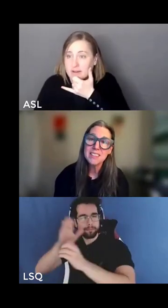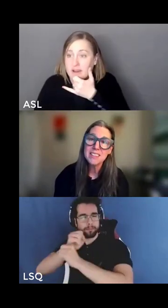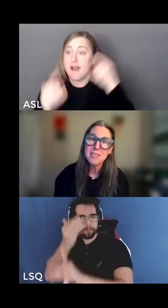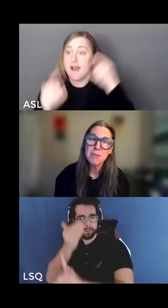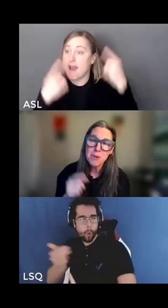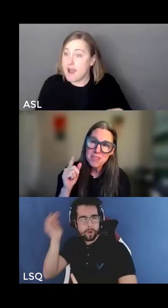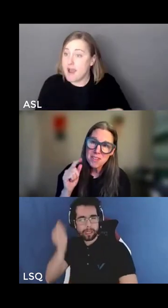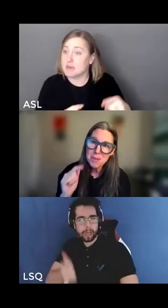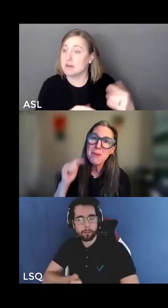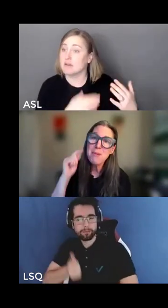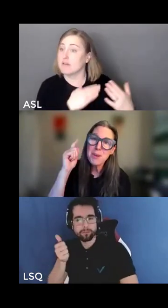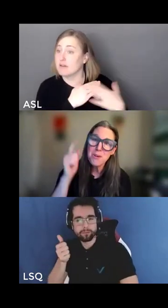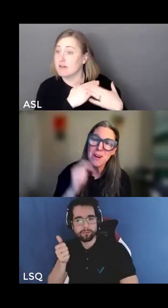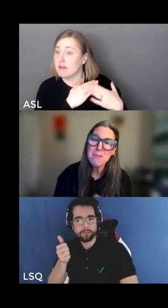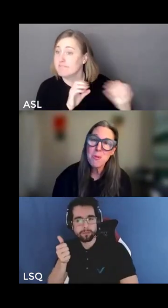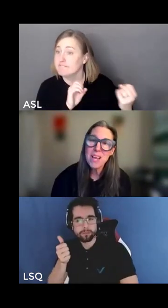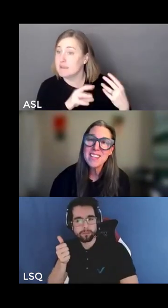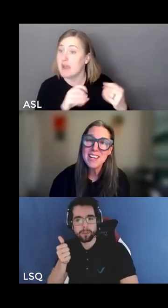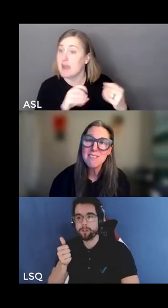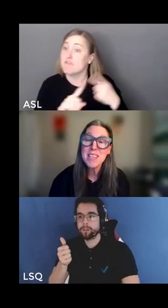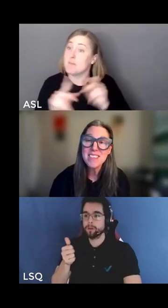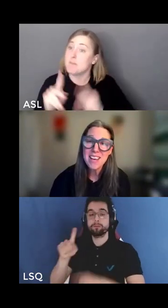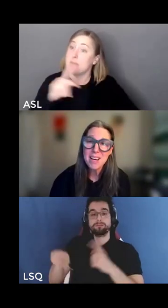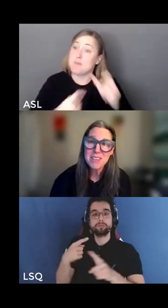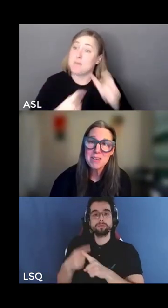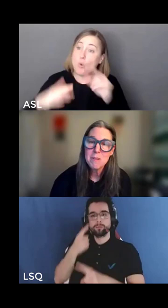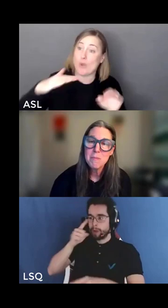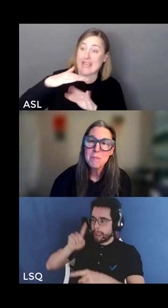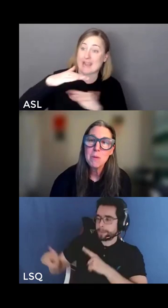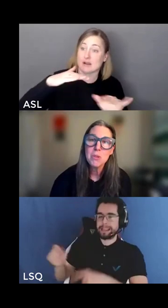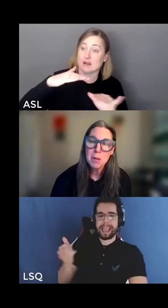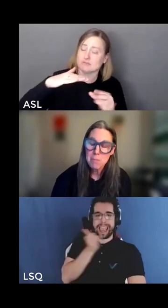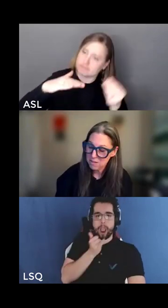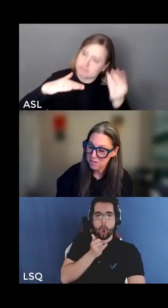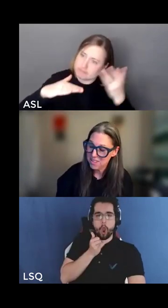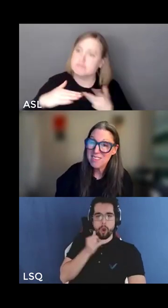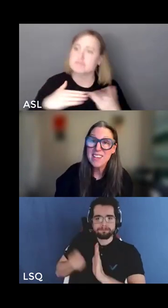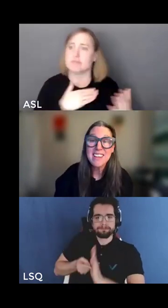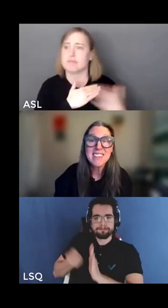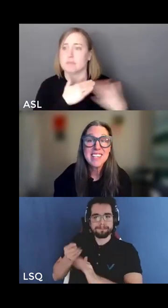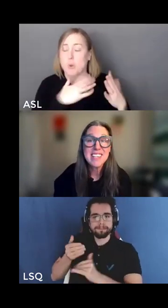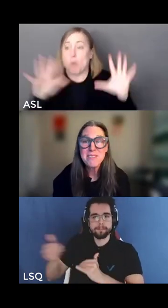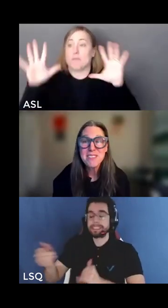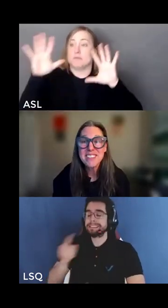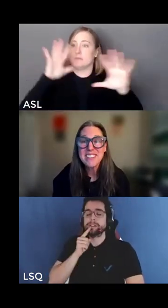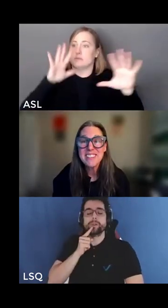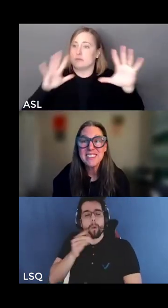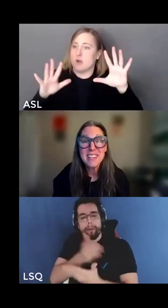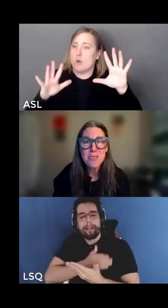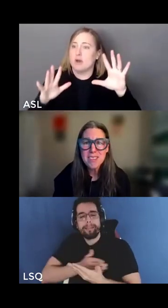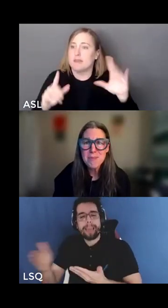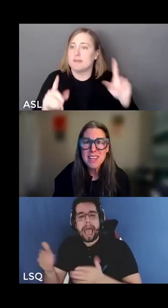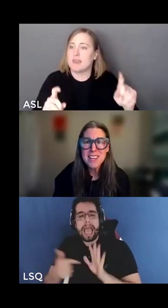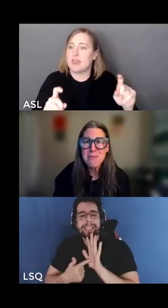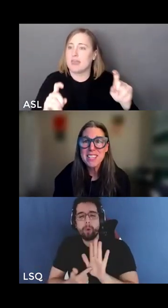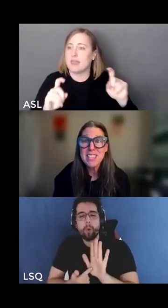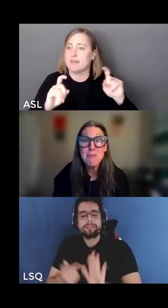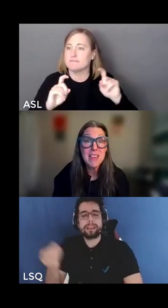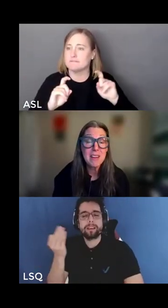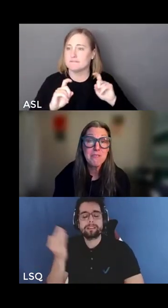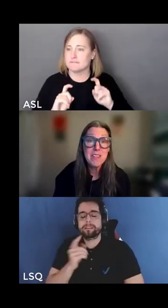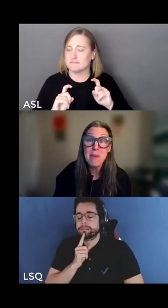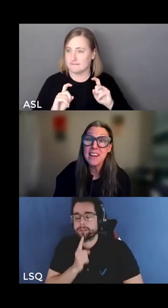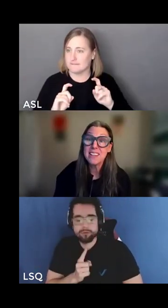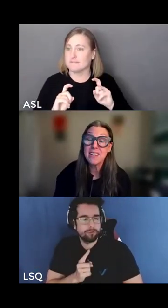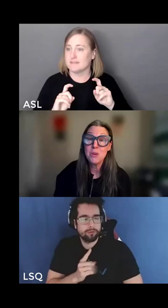from folks on the bottom of the coin about ways that i have misstepped i will do my best to receive it as a gift that they trust me enough to